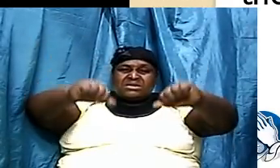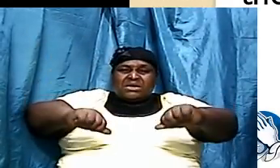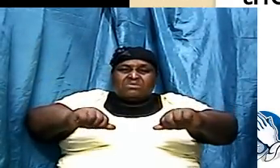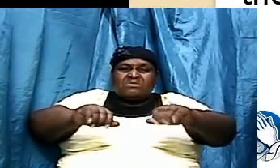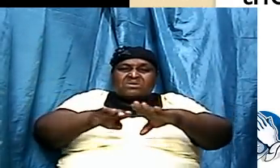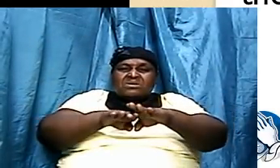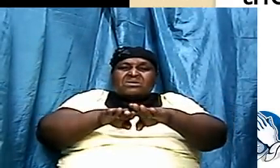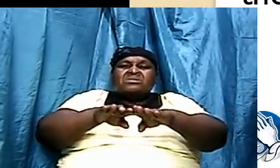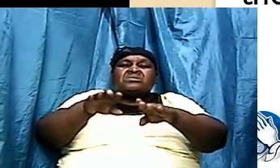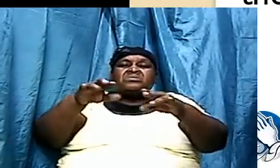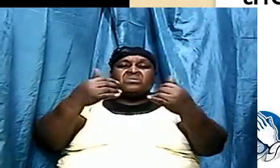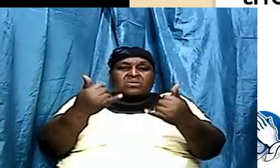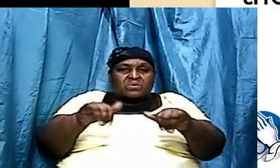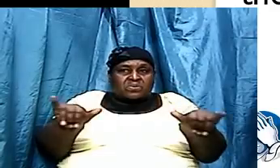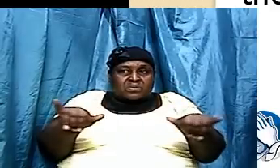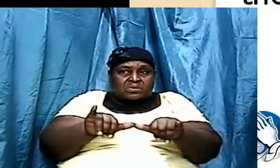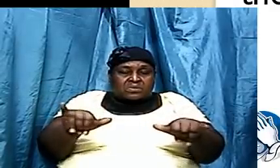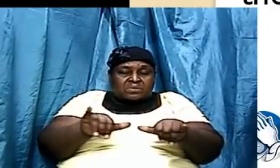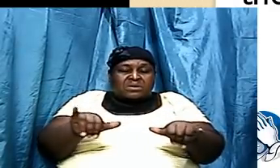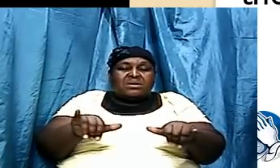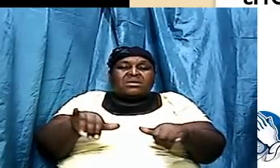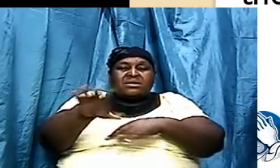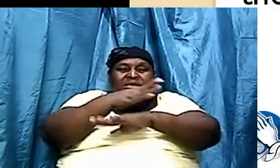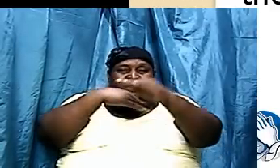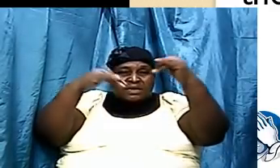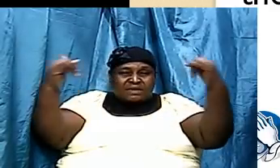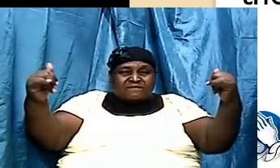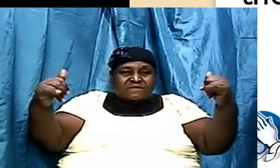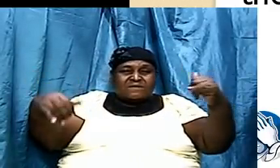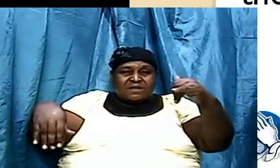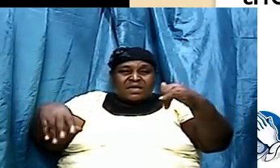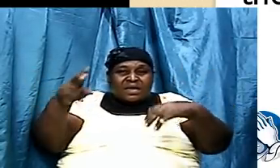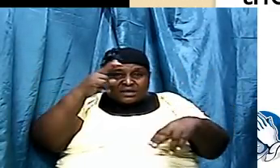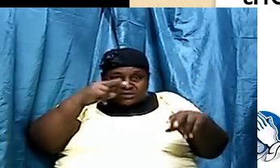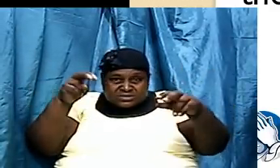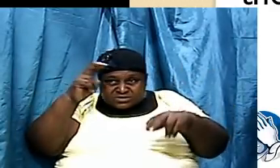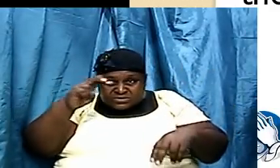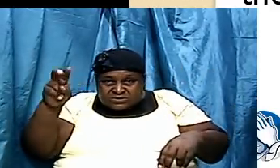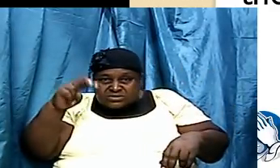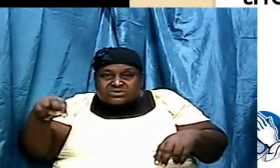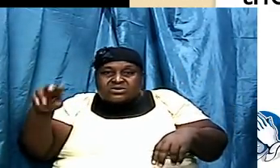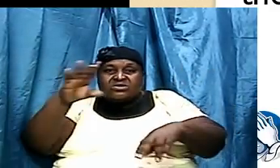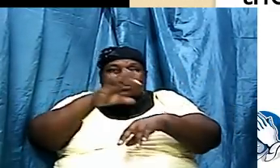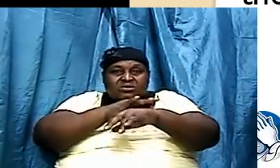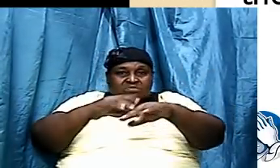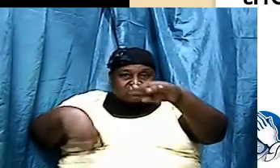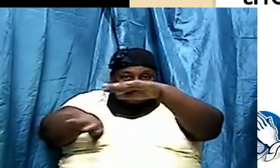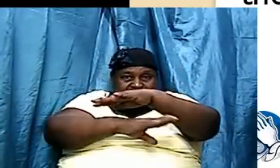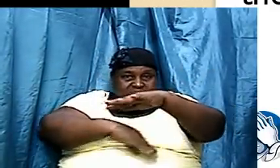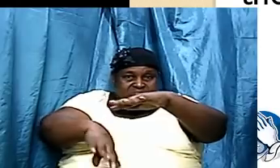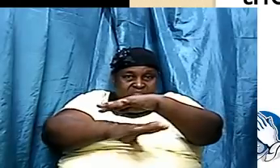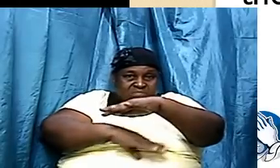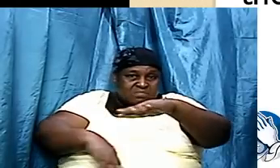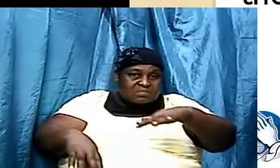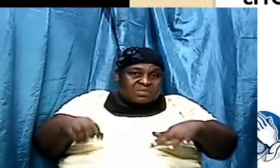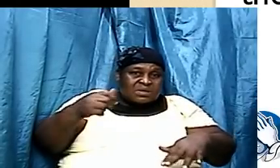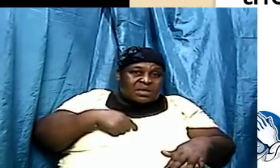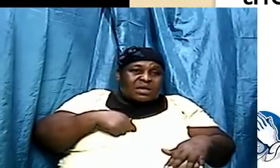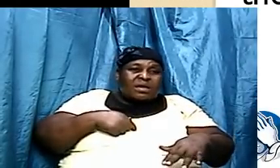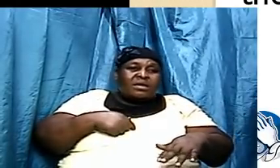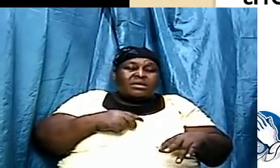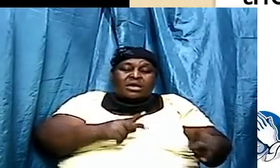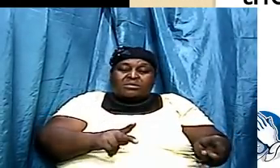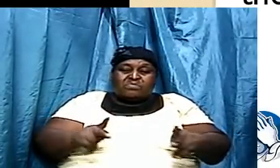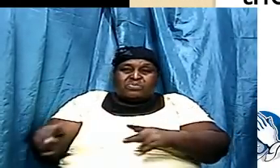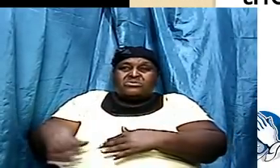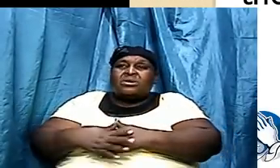or to search out the earth beneath. And at that point in time, I will cast off the seed of Israel. That's how we